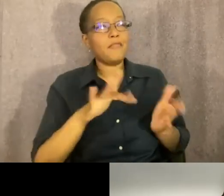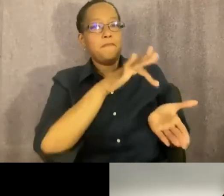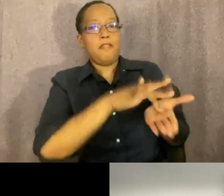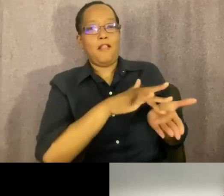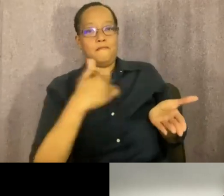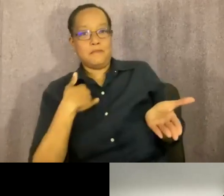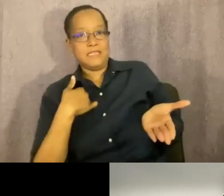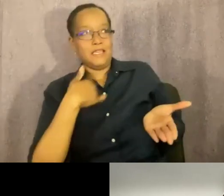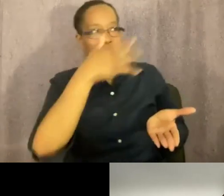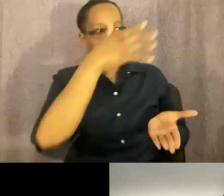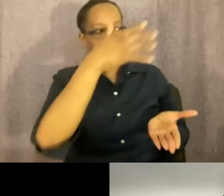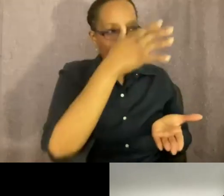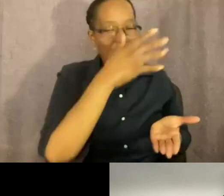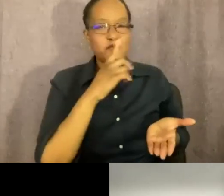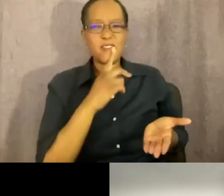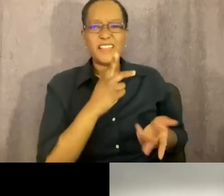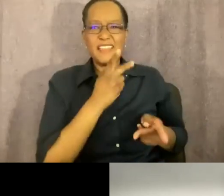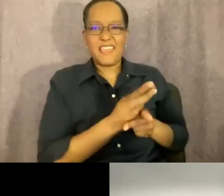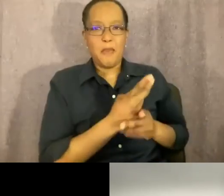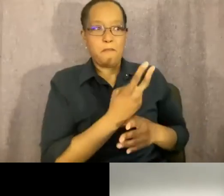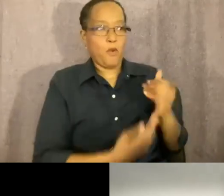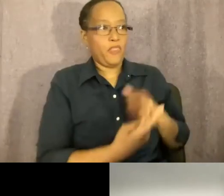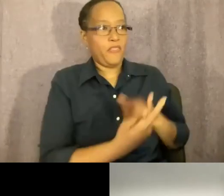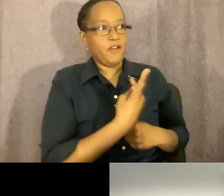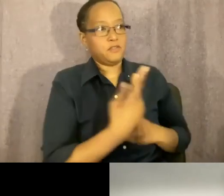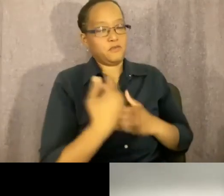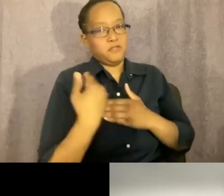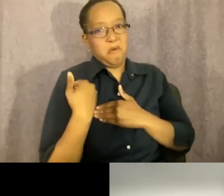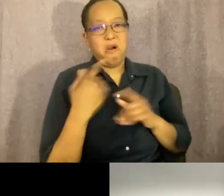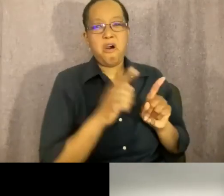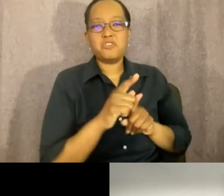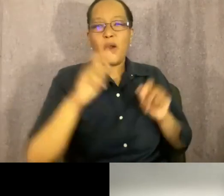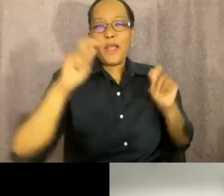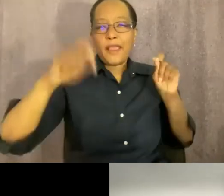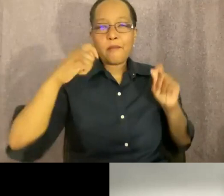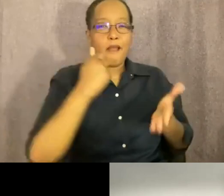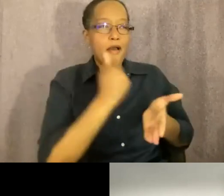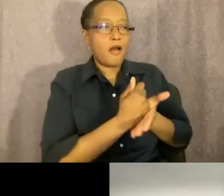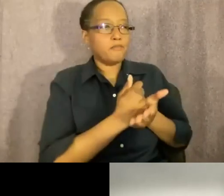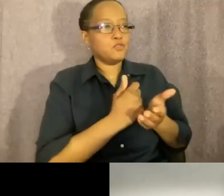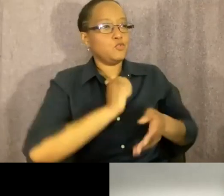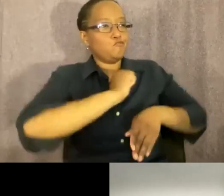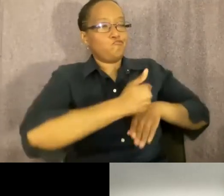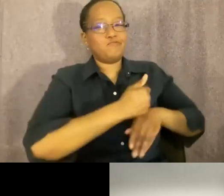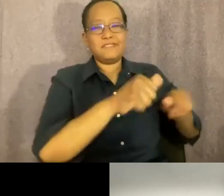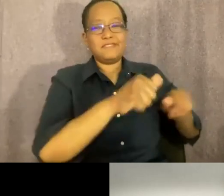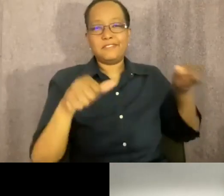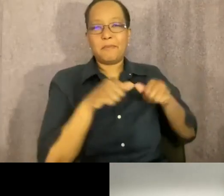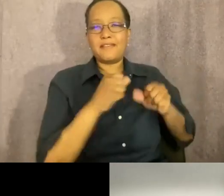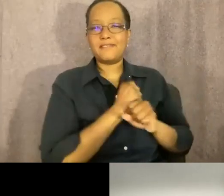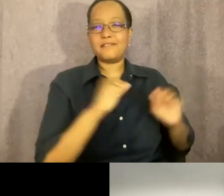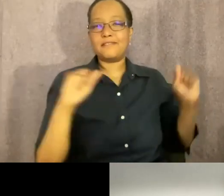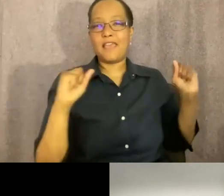the camera was able to hold me and my dad accountable, but also create a safe space. So we could have these conversations without it feeling